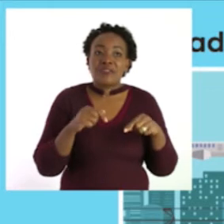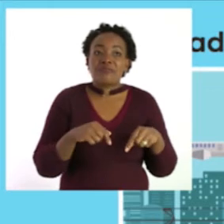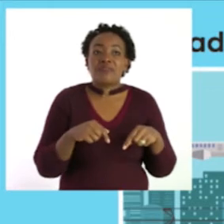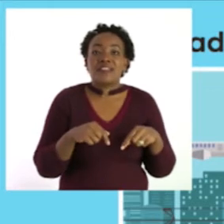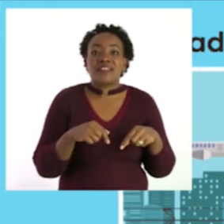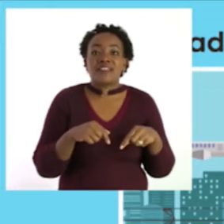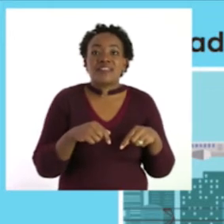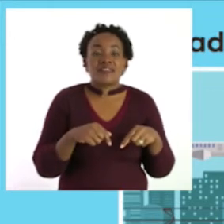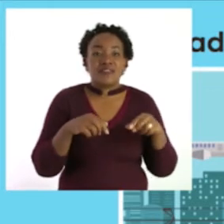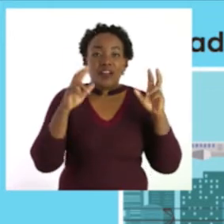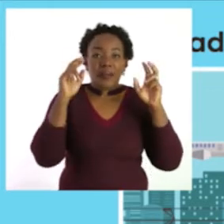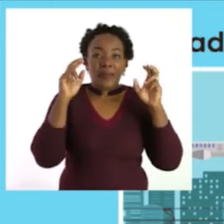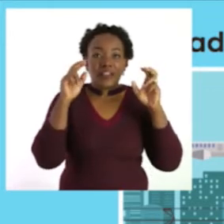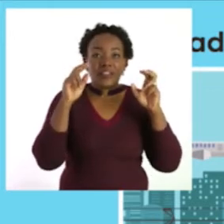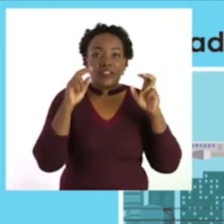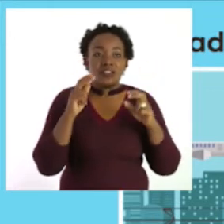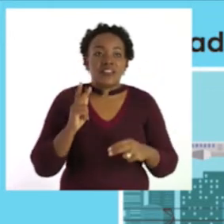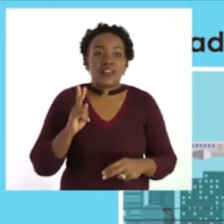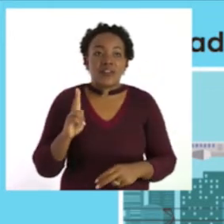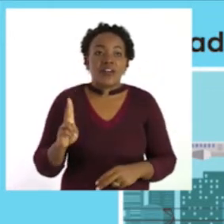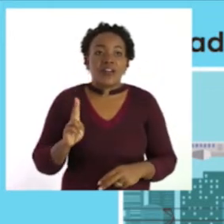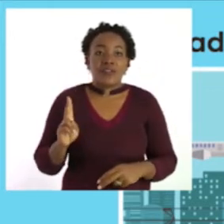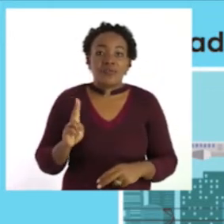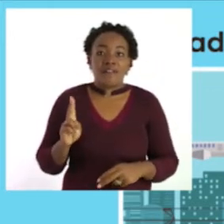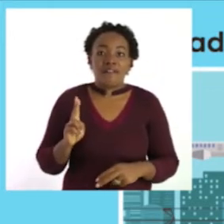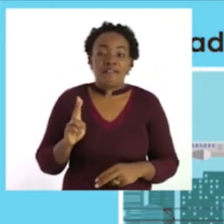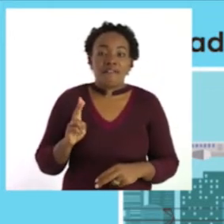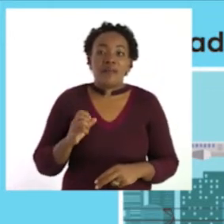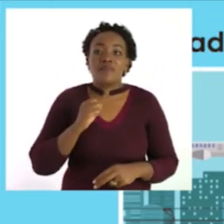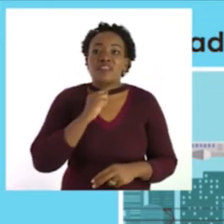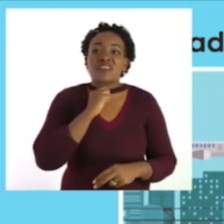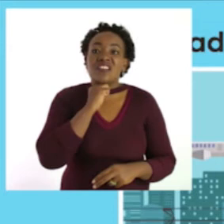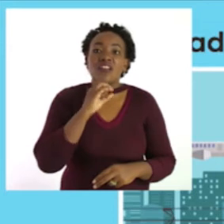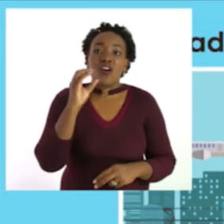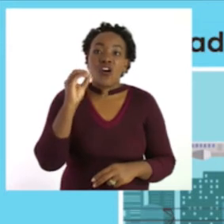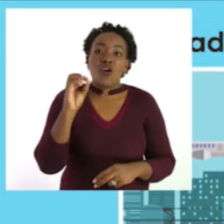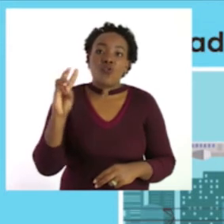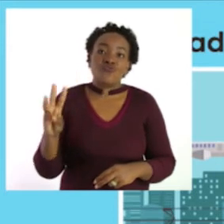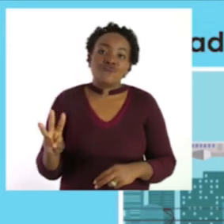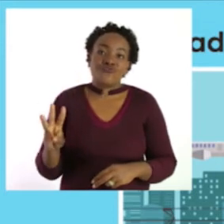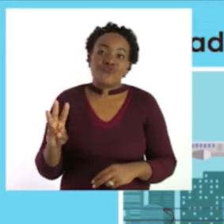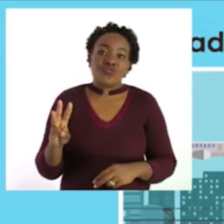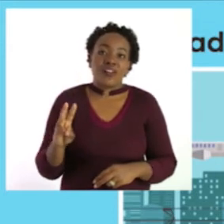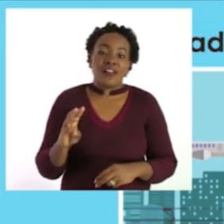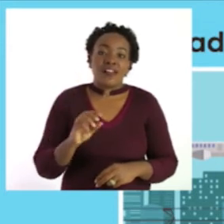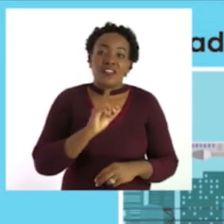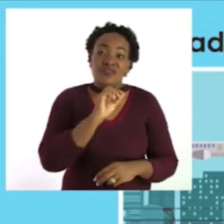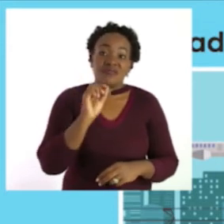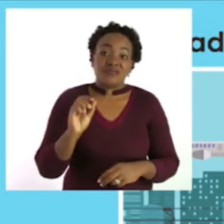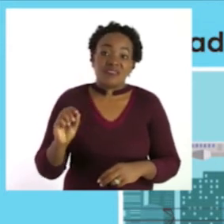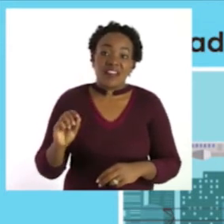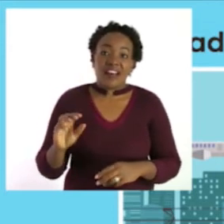our lesson for today in english is going to be verbs we are